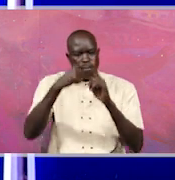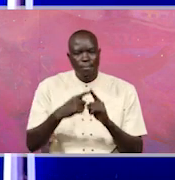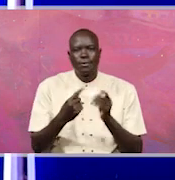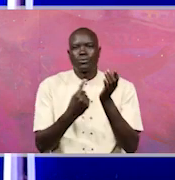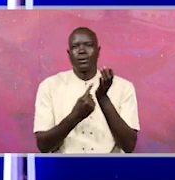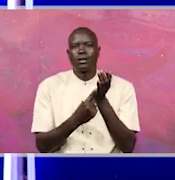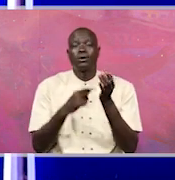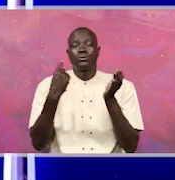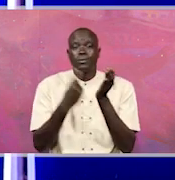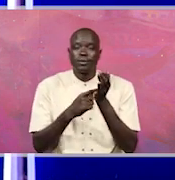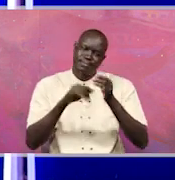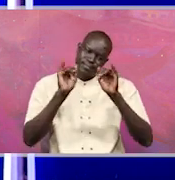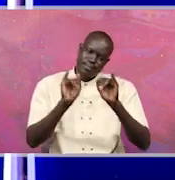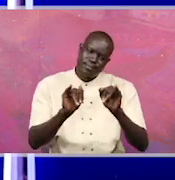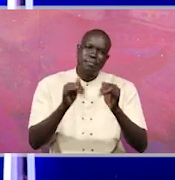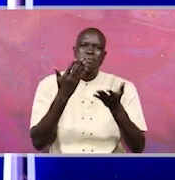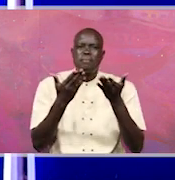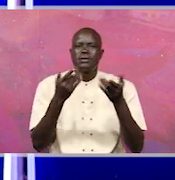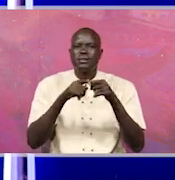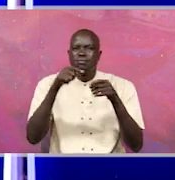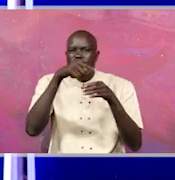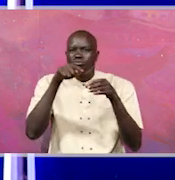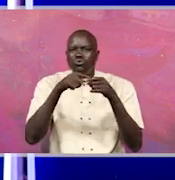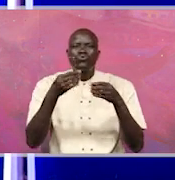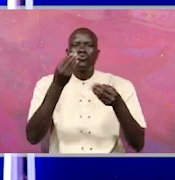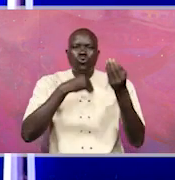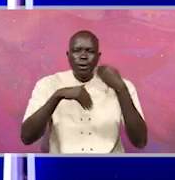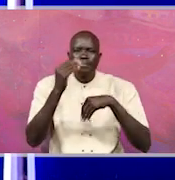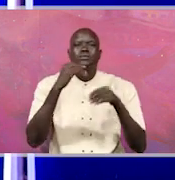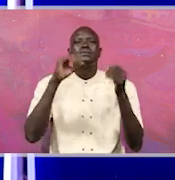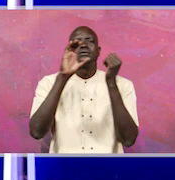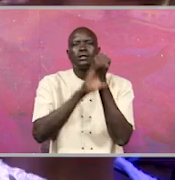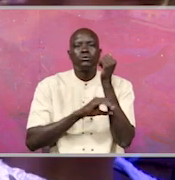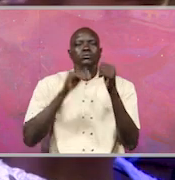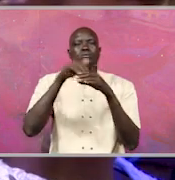Uganda still remains among the most corrupt countries in the world.